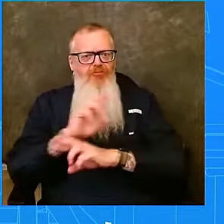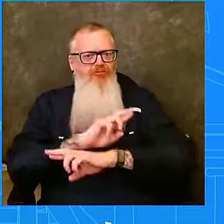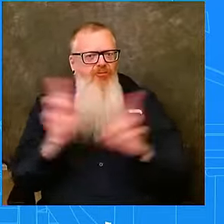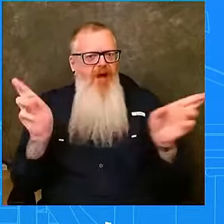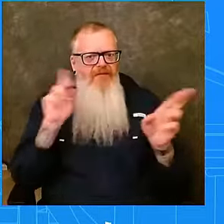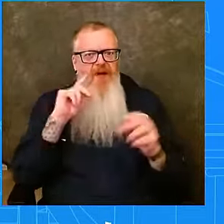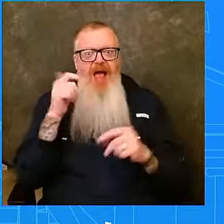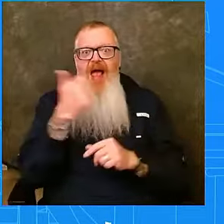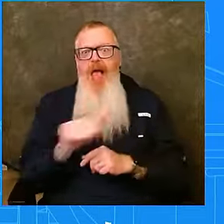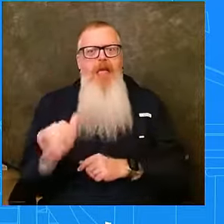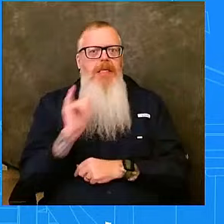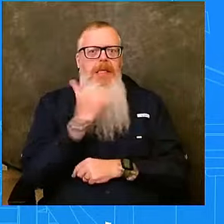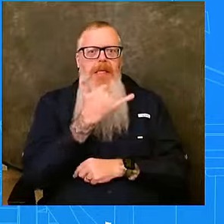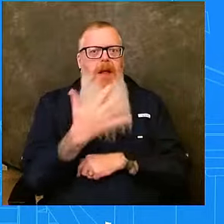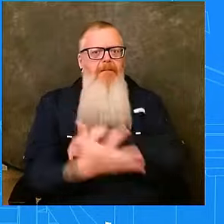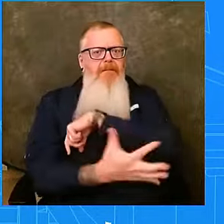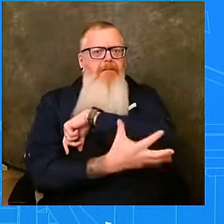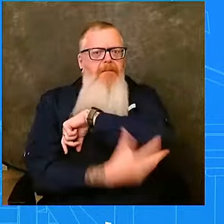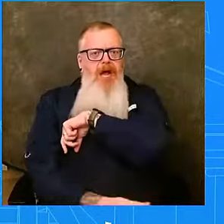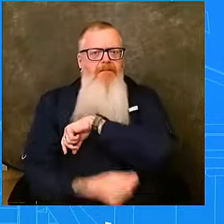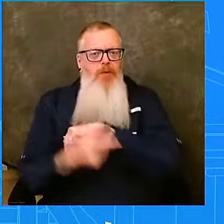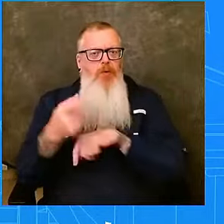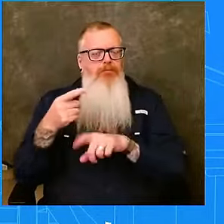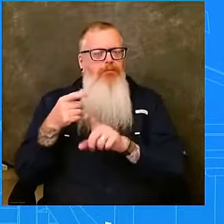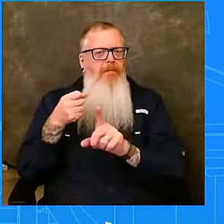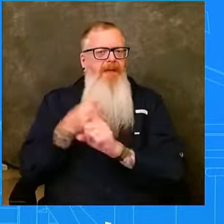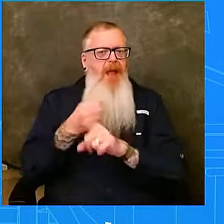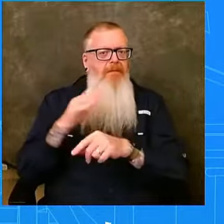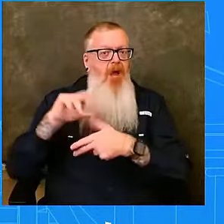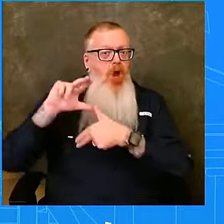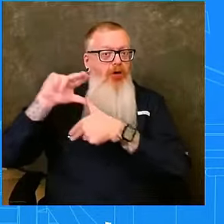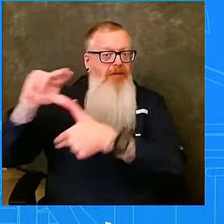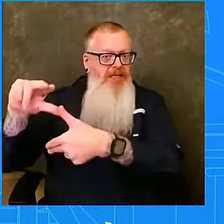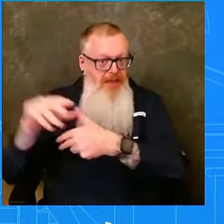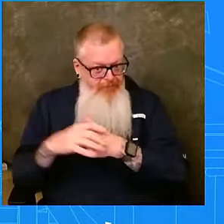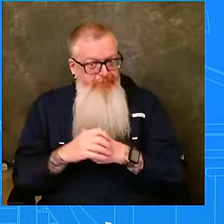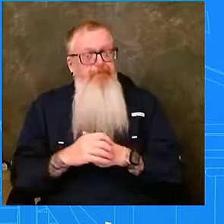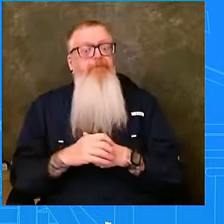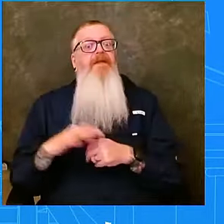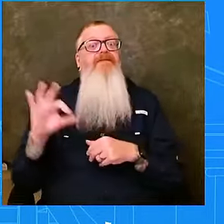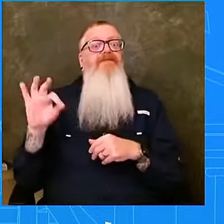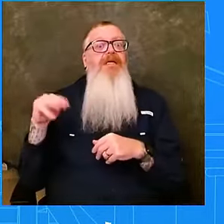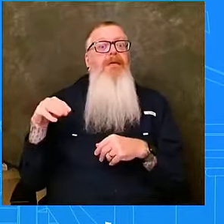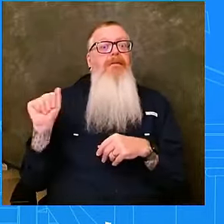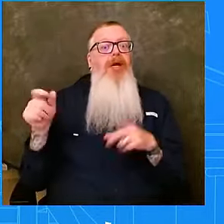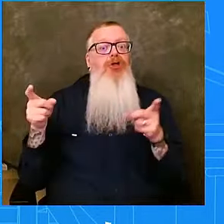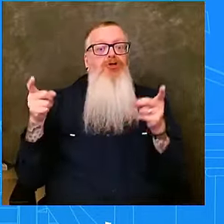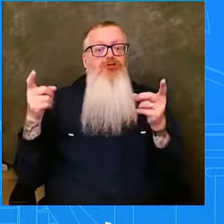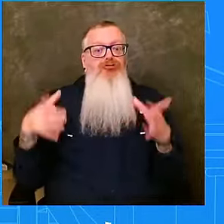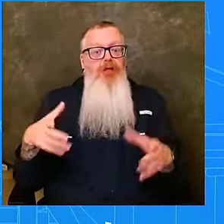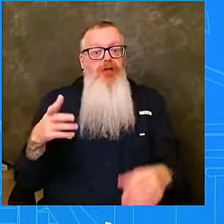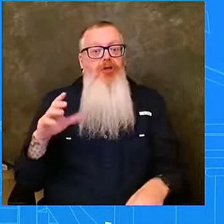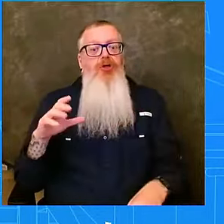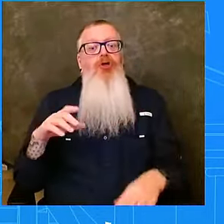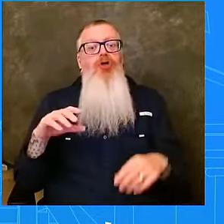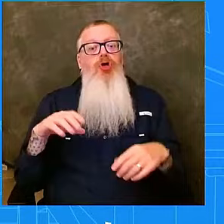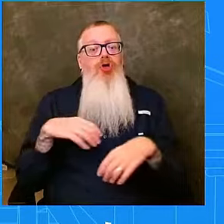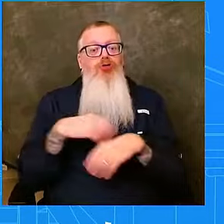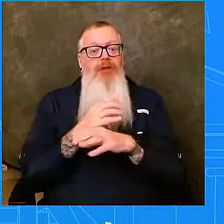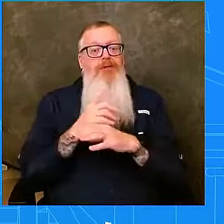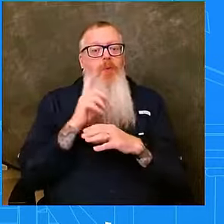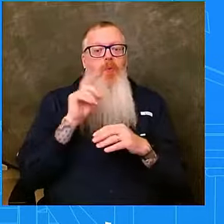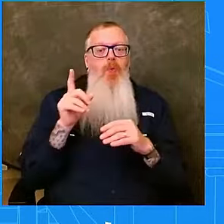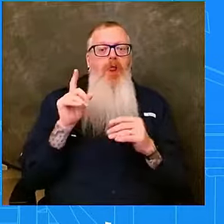Criswell will travel to Florida tonight to join the personnel on the ground and ensure every Floridian